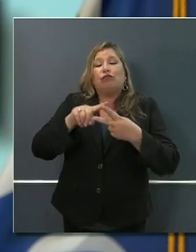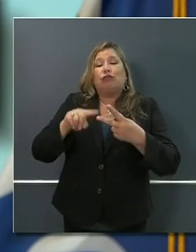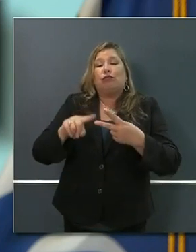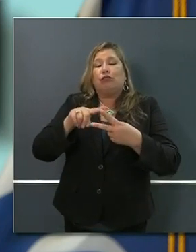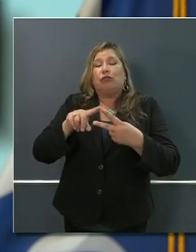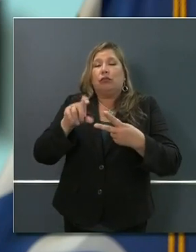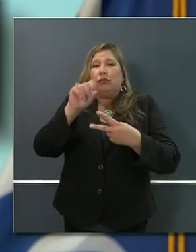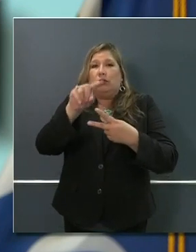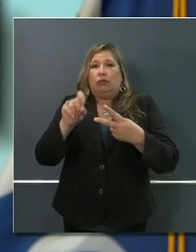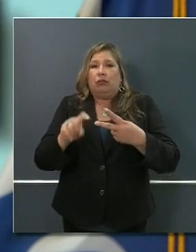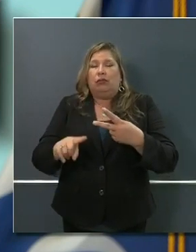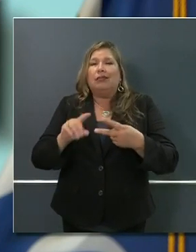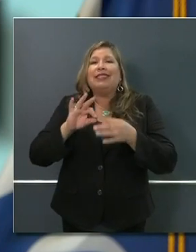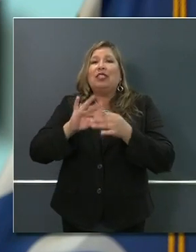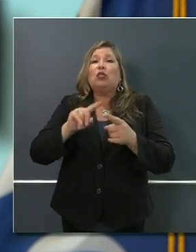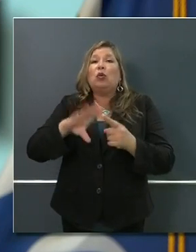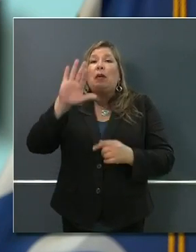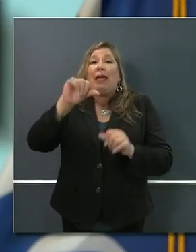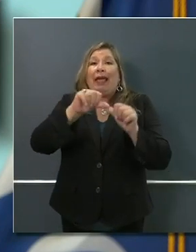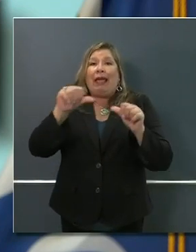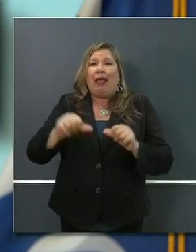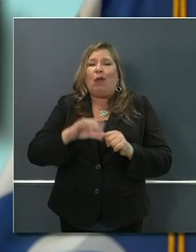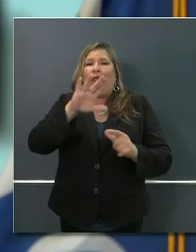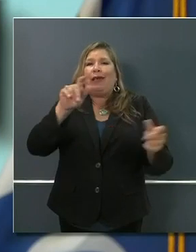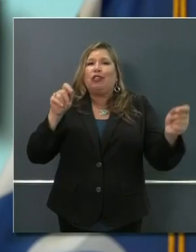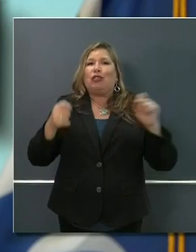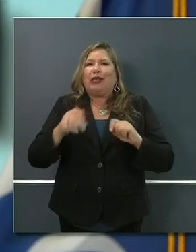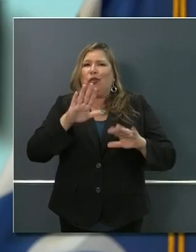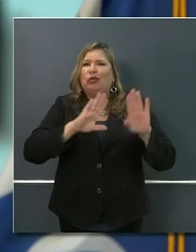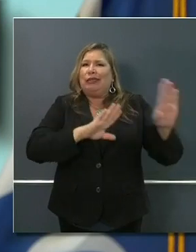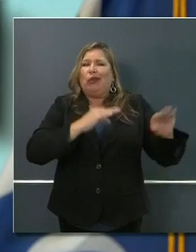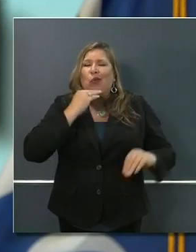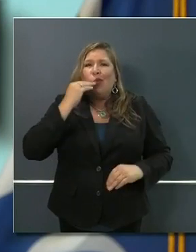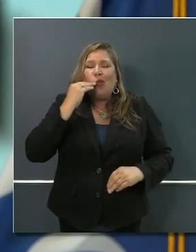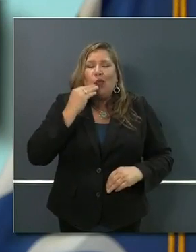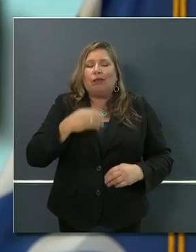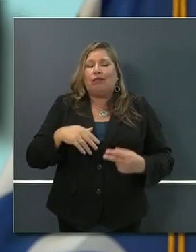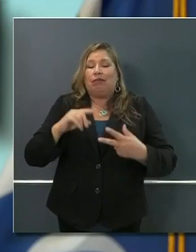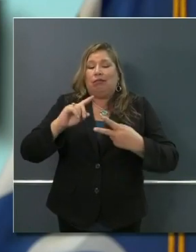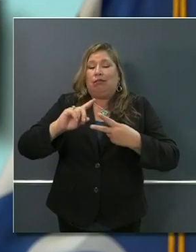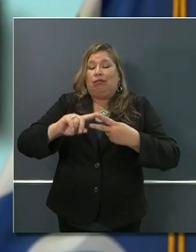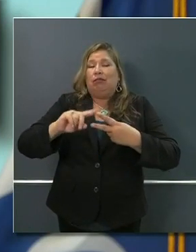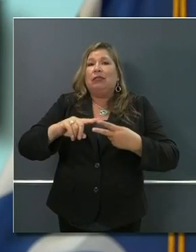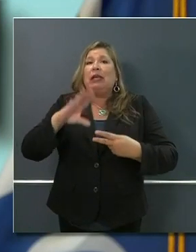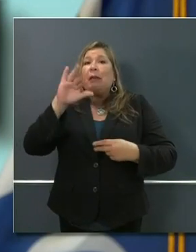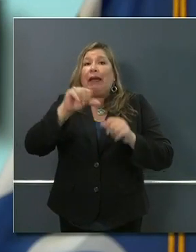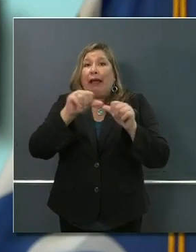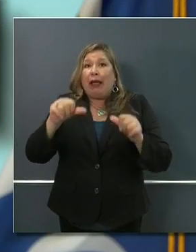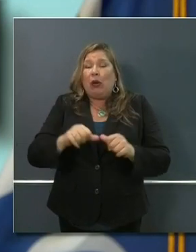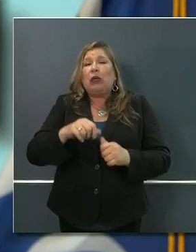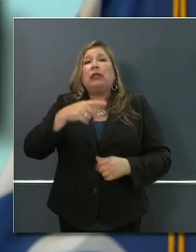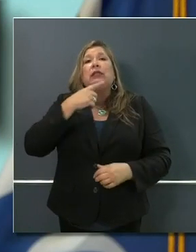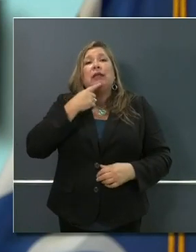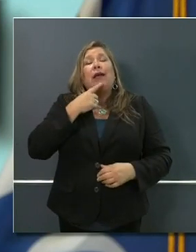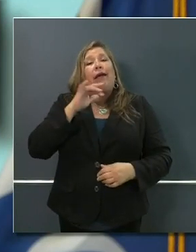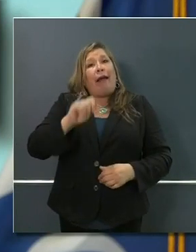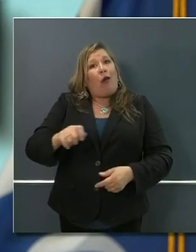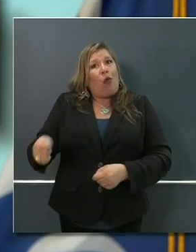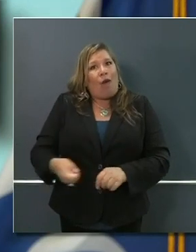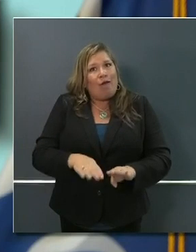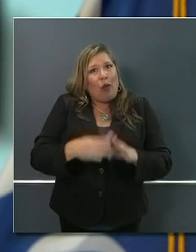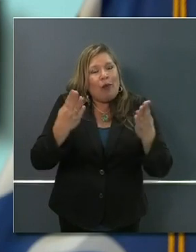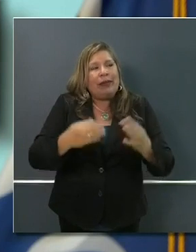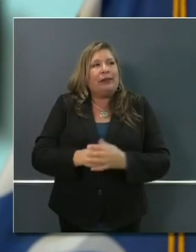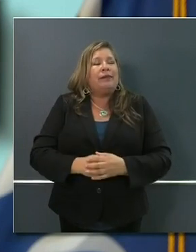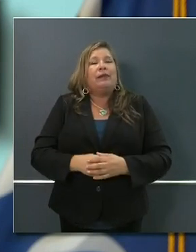fewer, being able to do recreational activities together, golf courses that can open, things that are not allowed under the state order. Are you thinking of easing